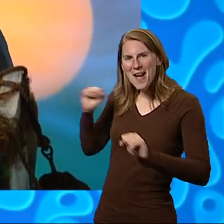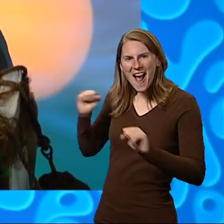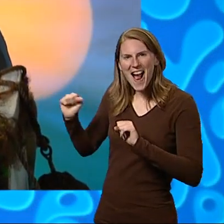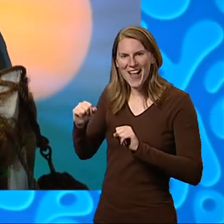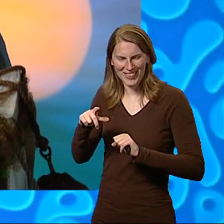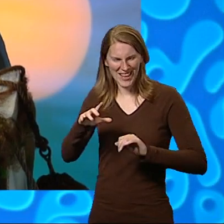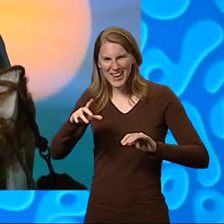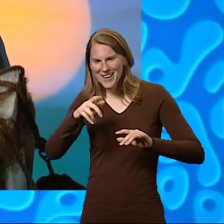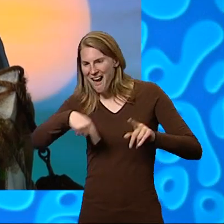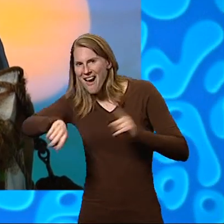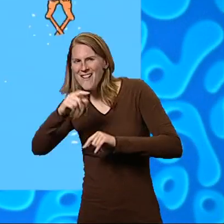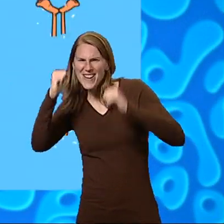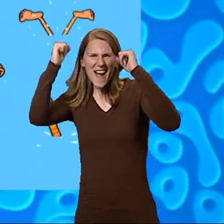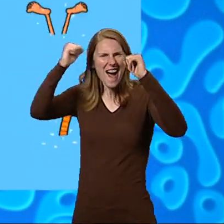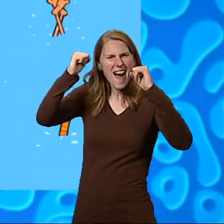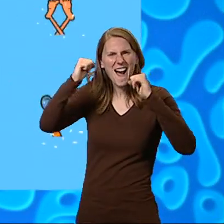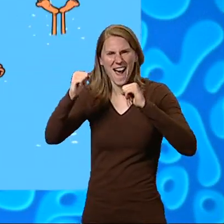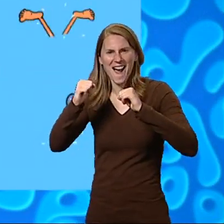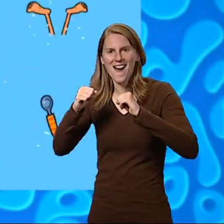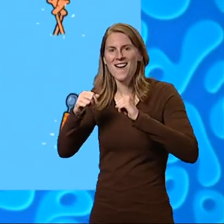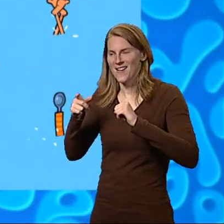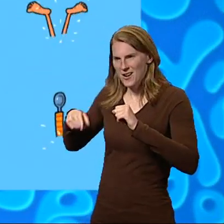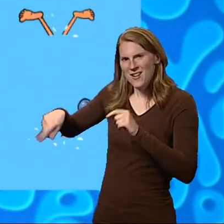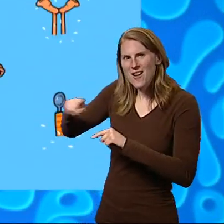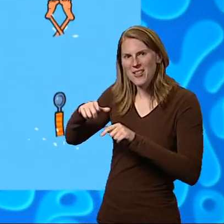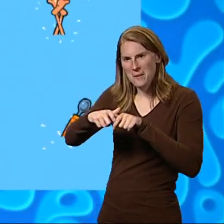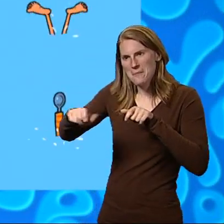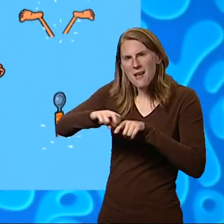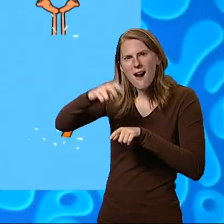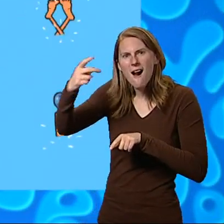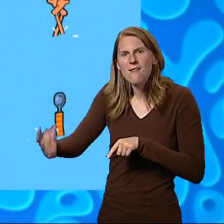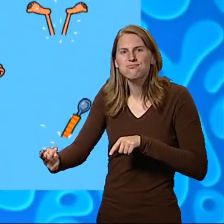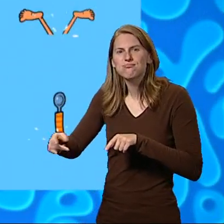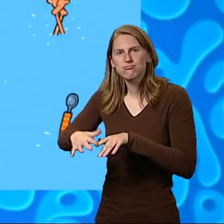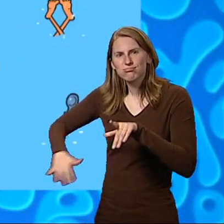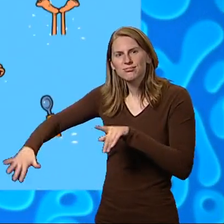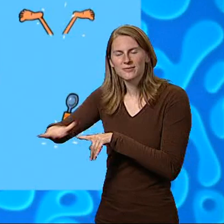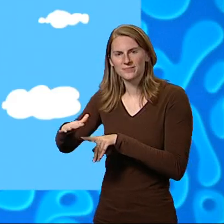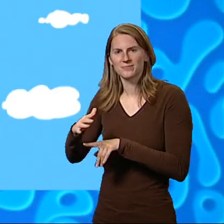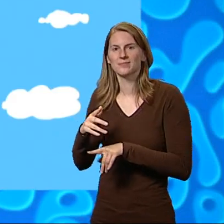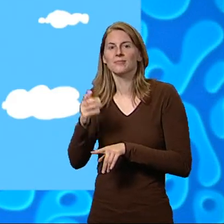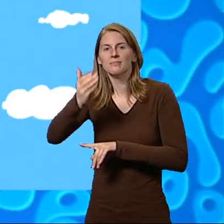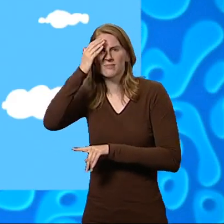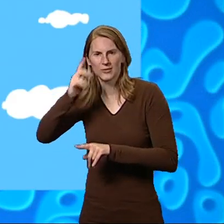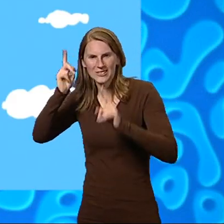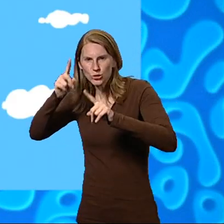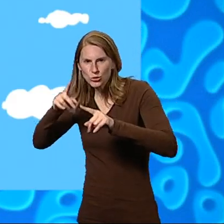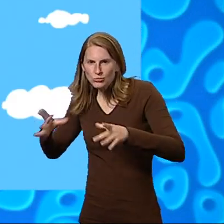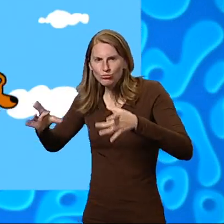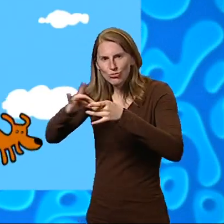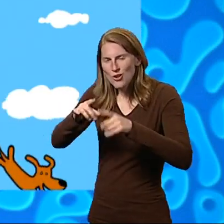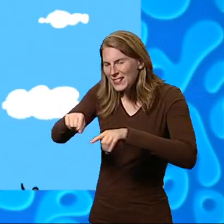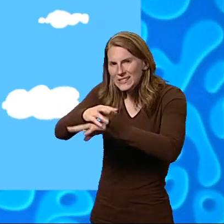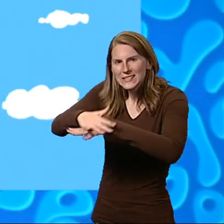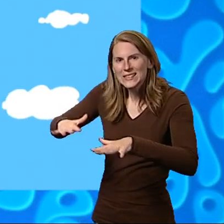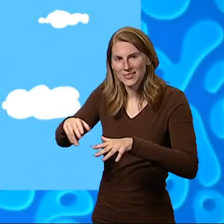Put them on the gangplank! So Patagonia and the teachers joined the other pirates in the sea. Jazz jumped in too, but that